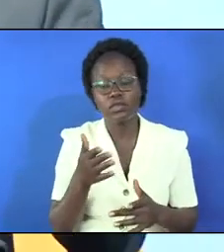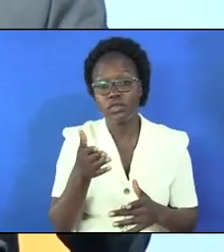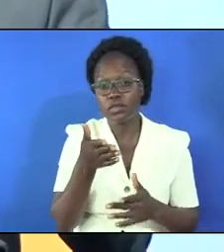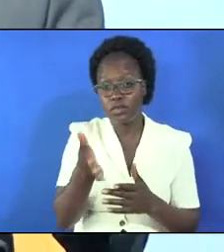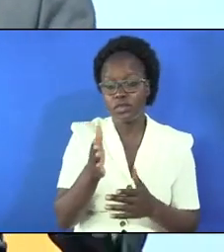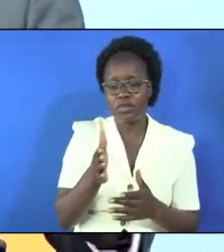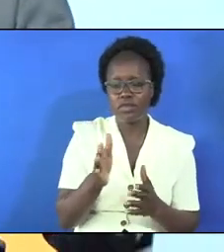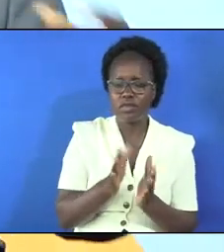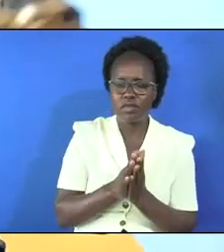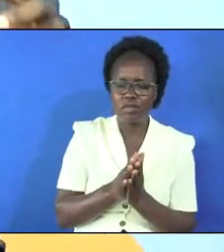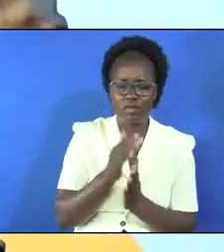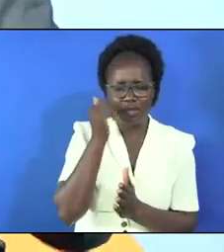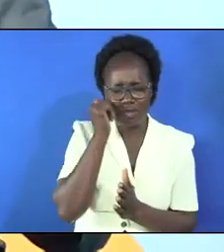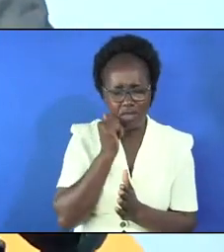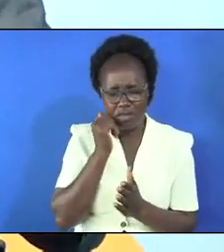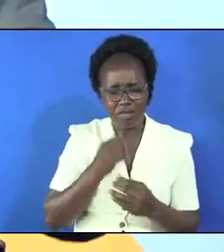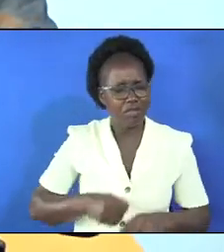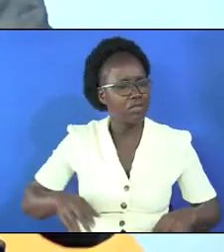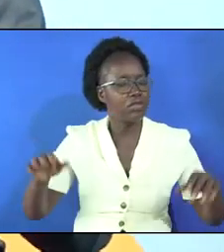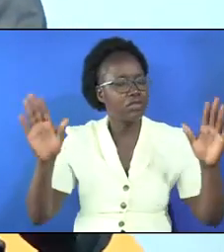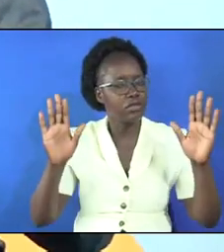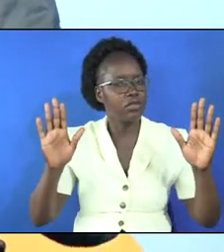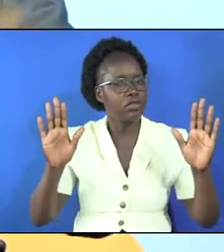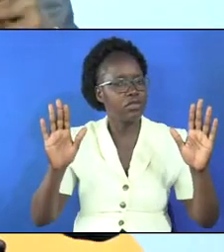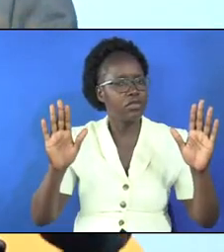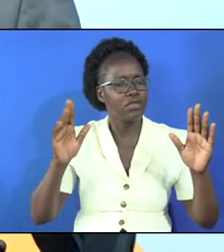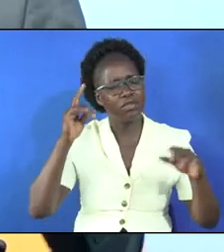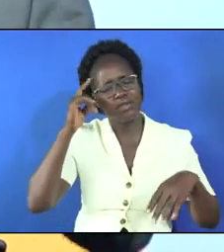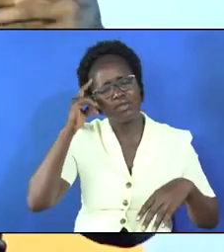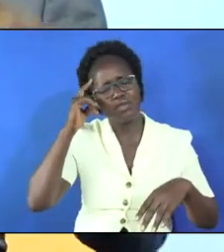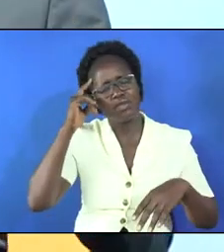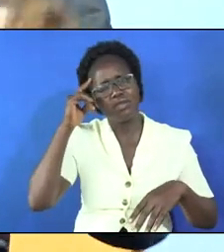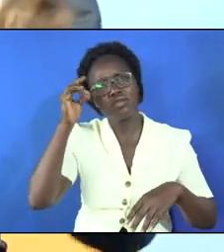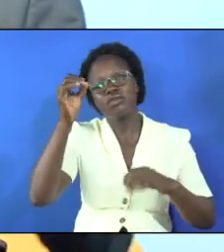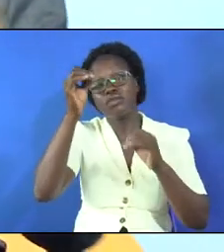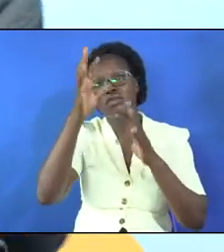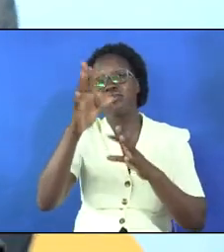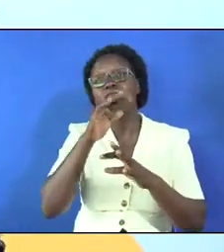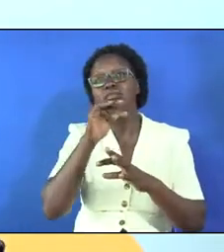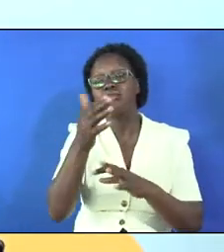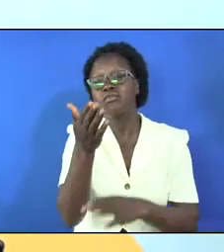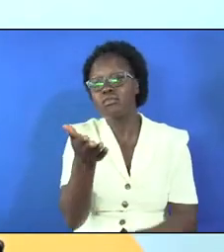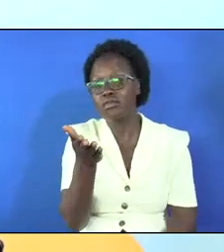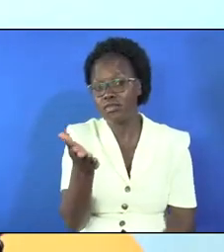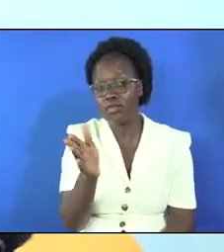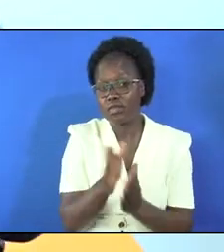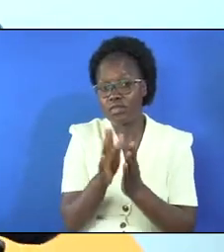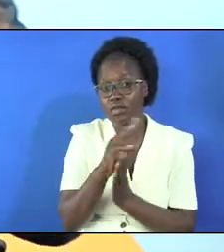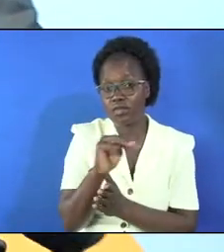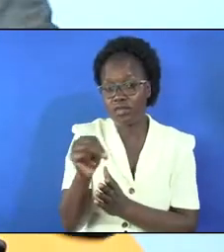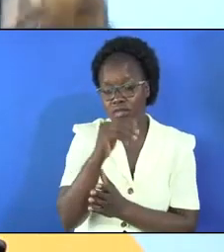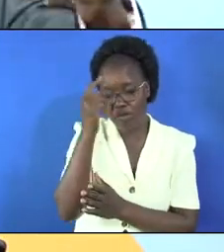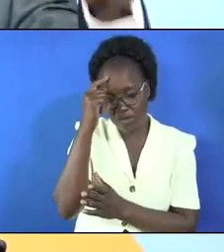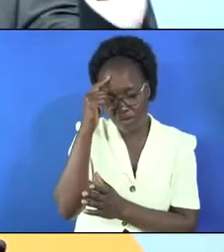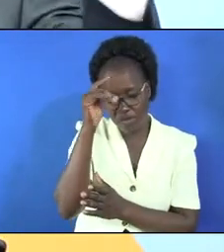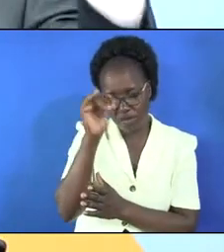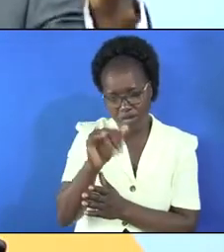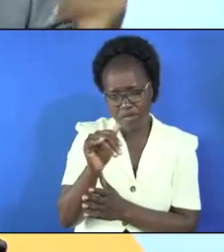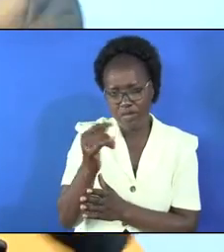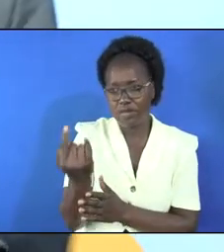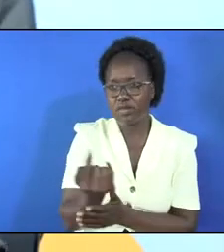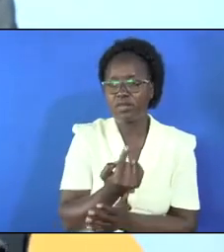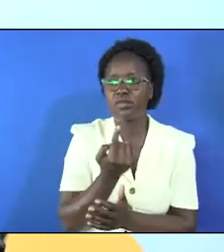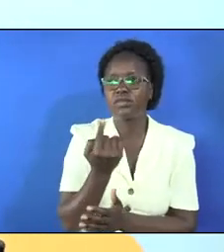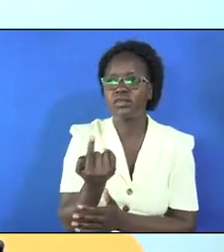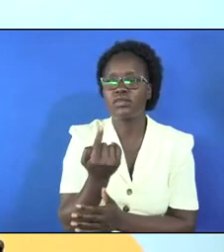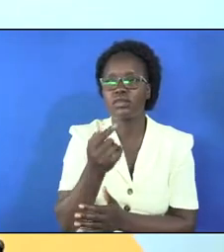in their grief and despair thinking that god was not there with them thinking that they were